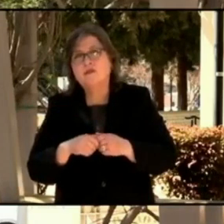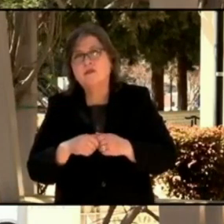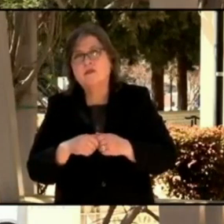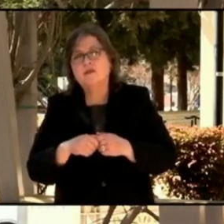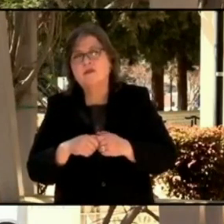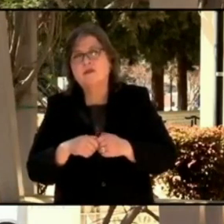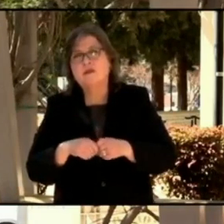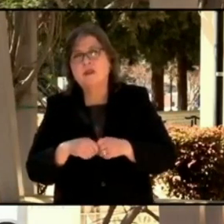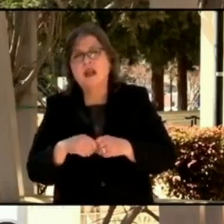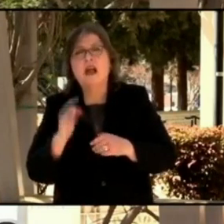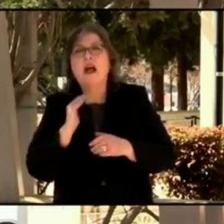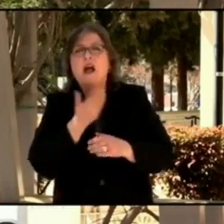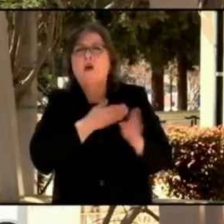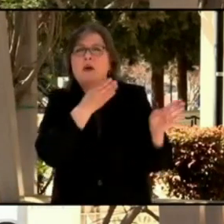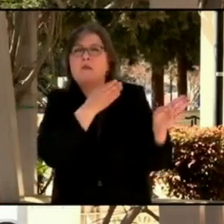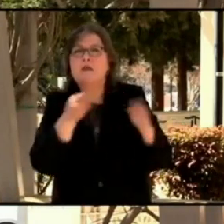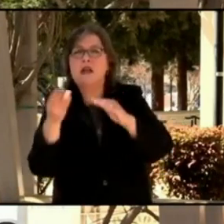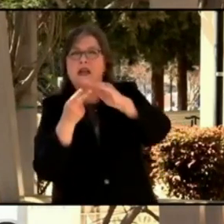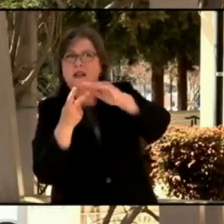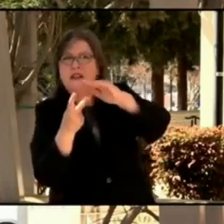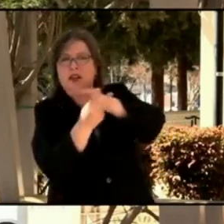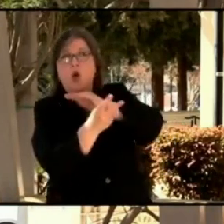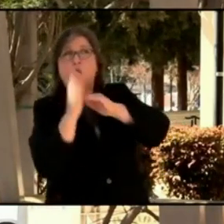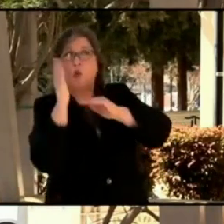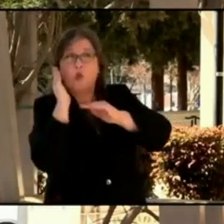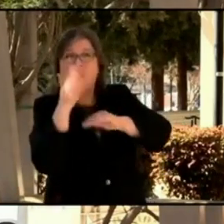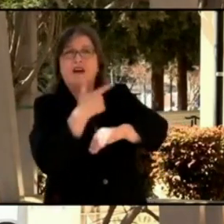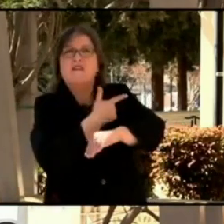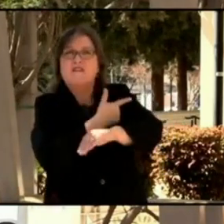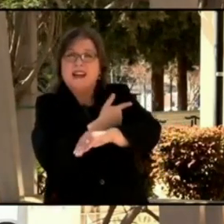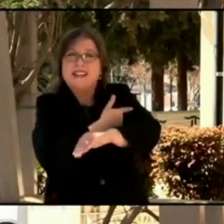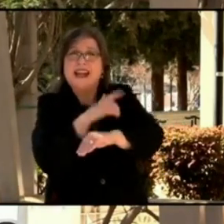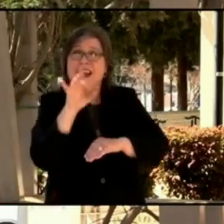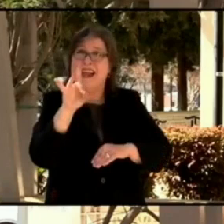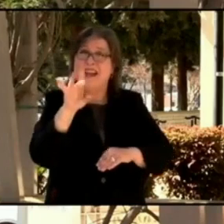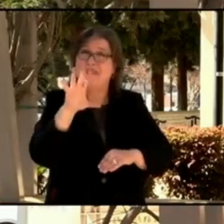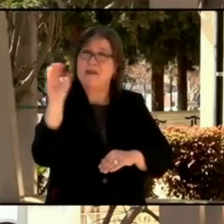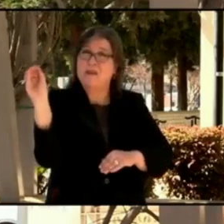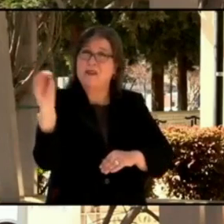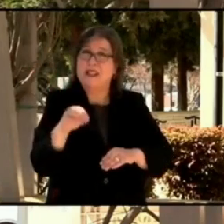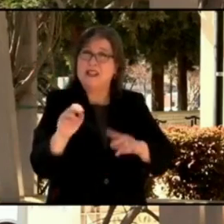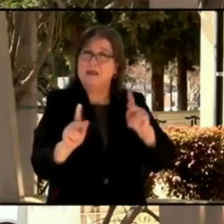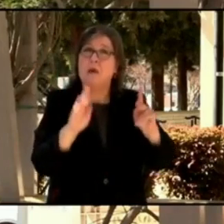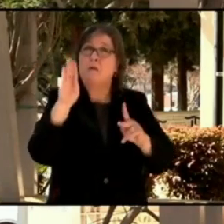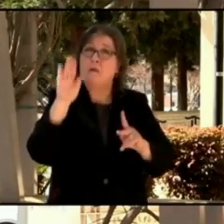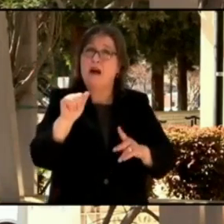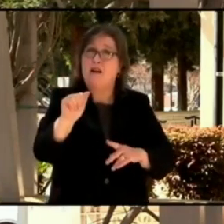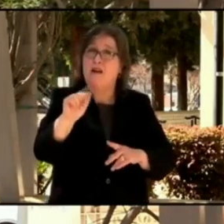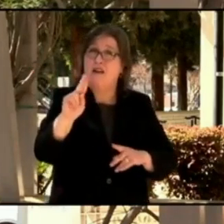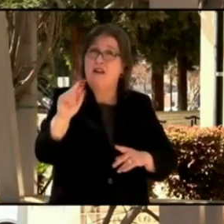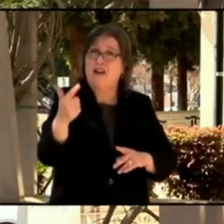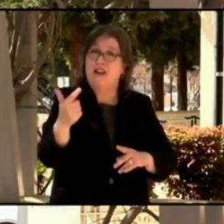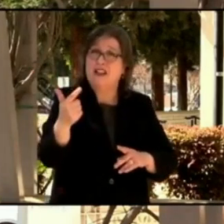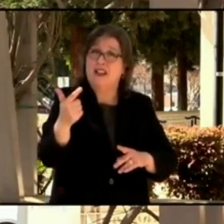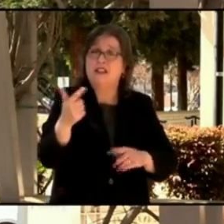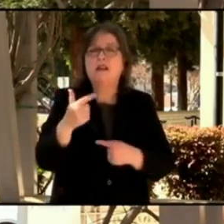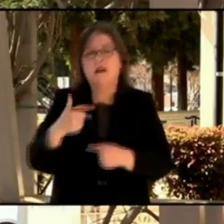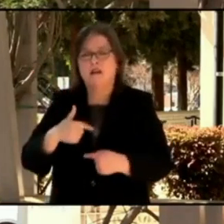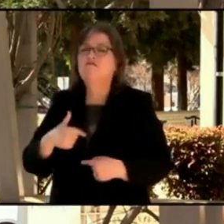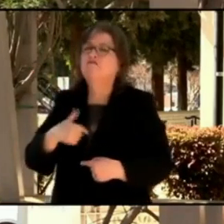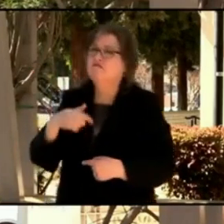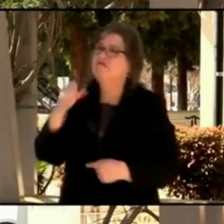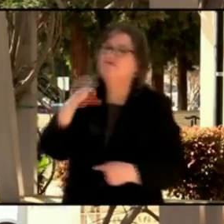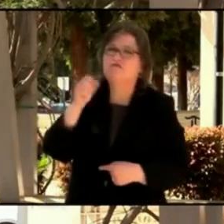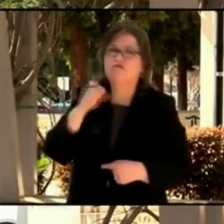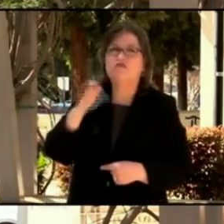So do I think the county will reach its goal of at least 85% by August? I do. I do. I'm optimistic that the production